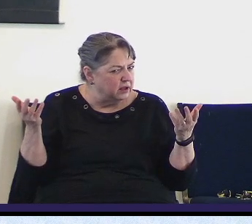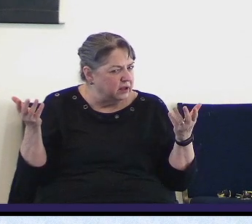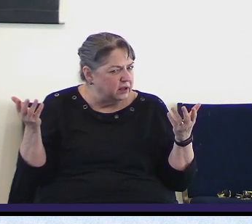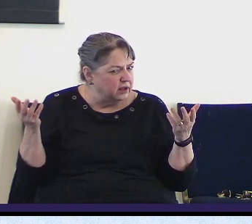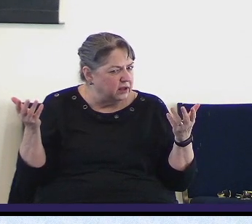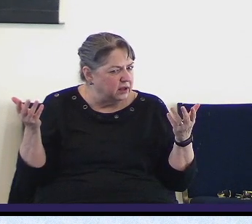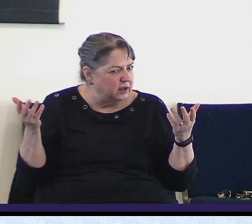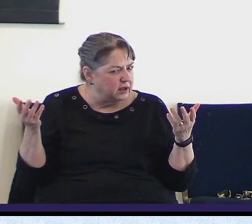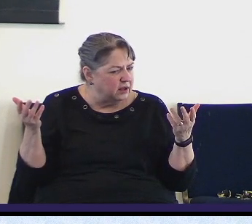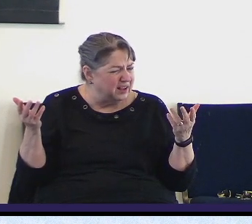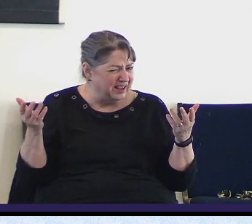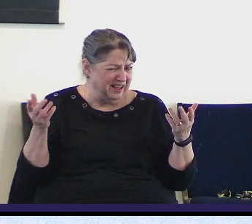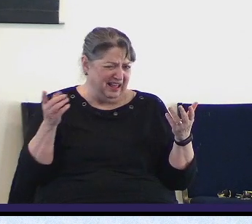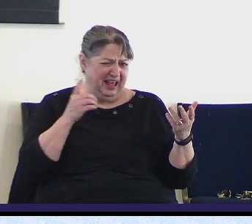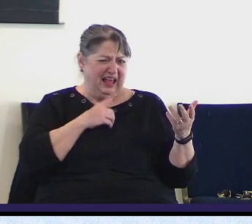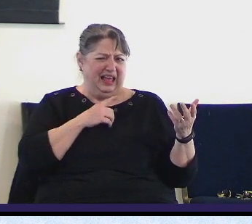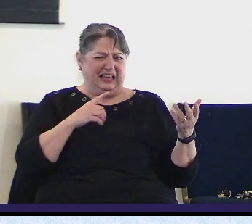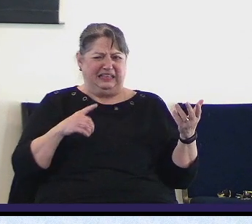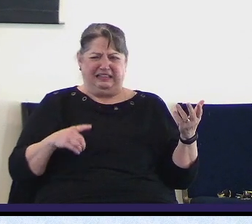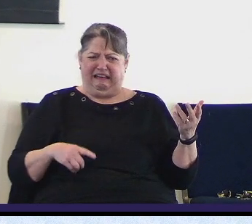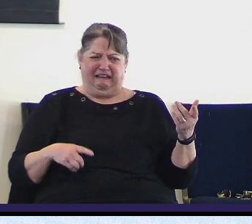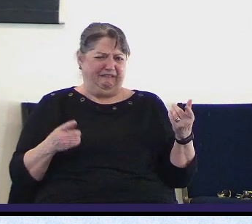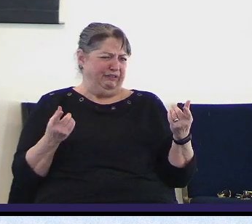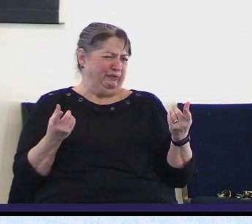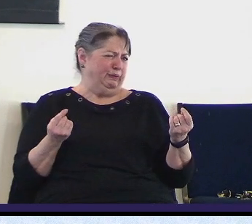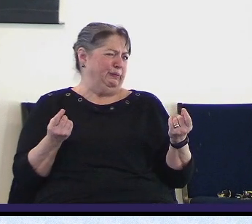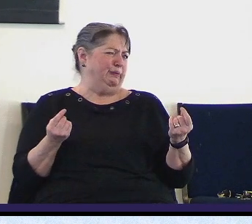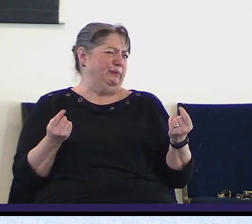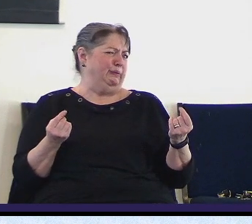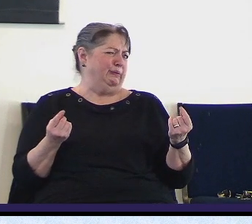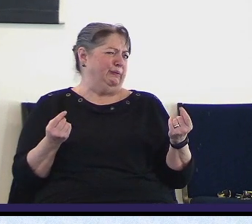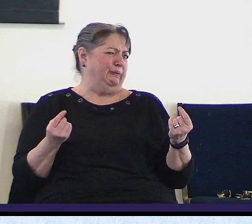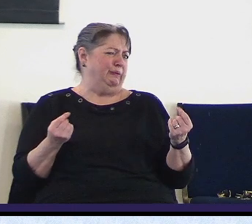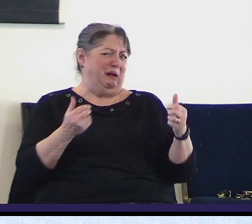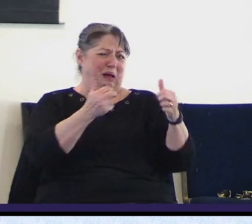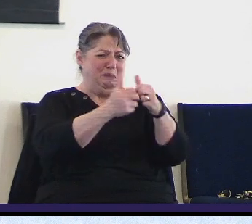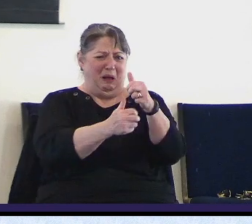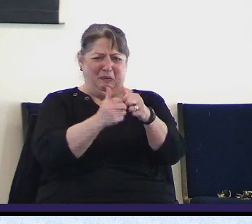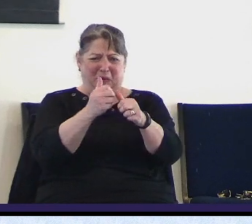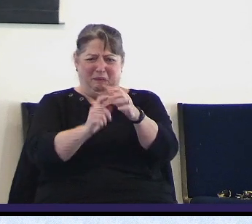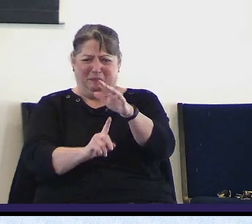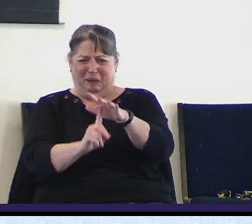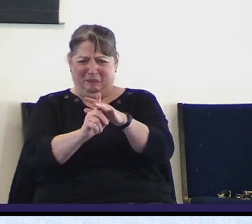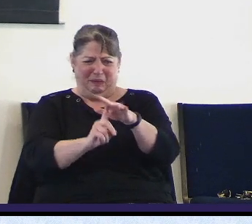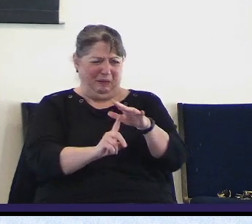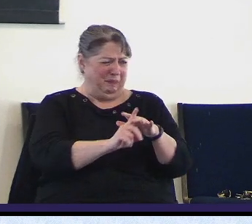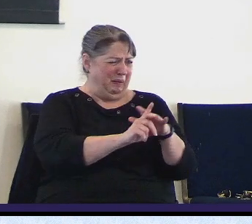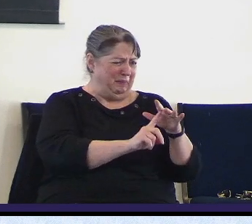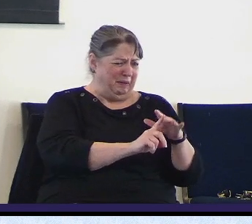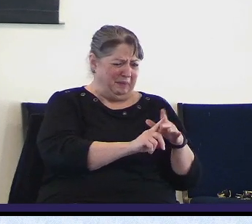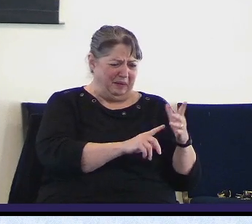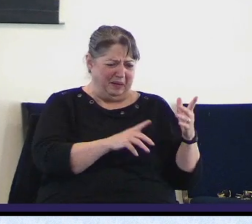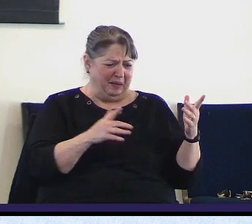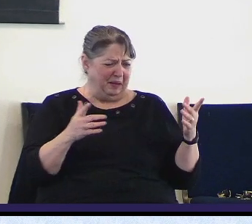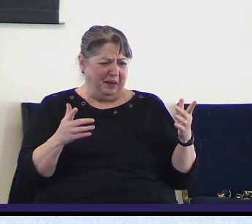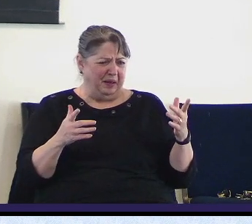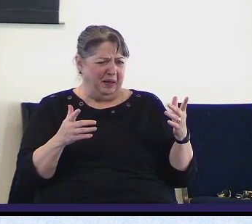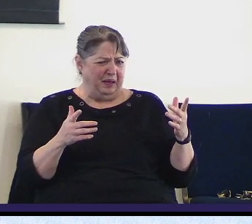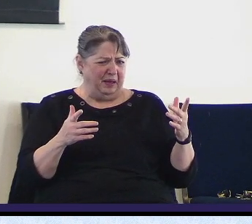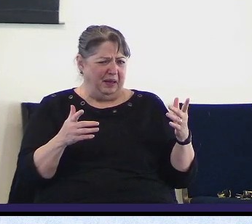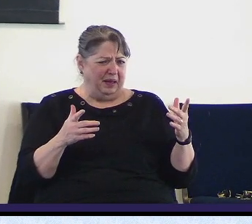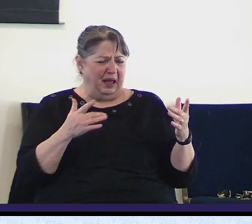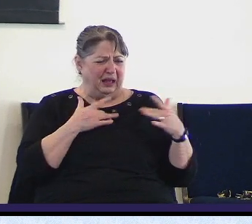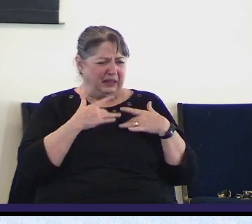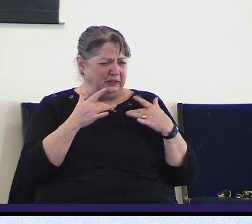so how did David deal with the issues of his day how did he react with his what did he do up on the screen his concern